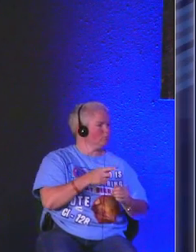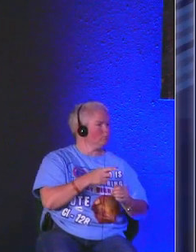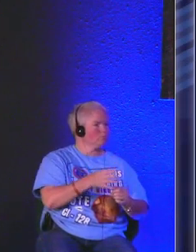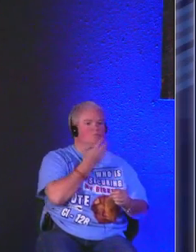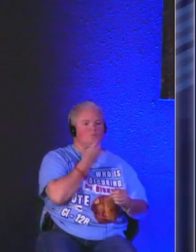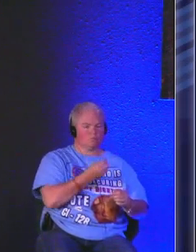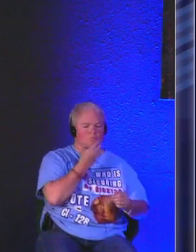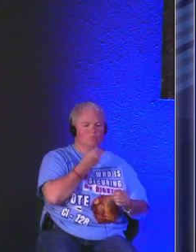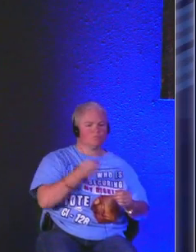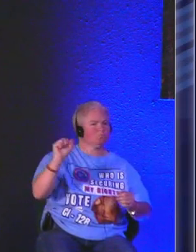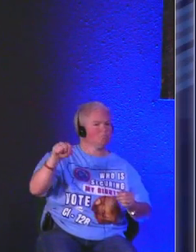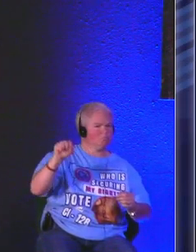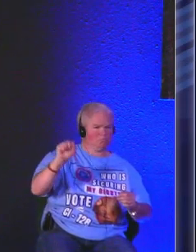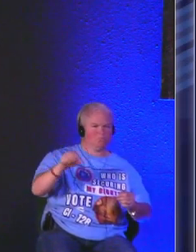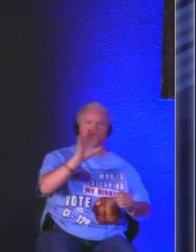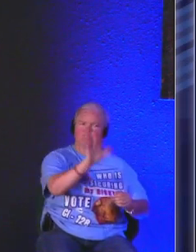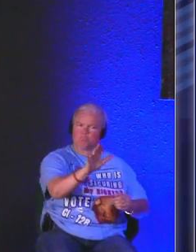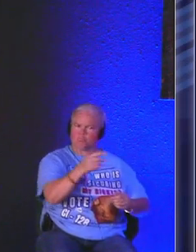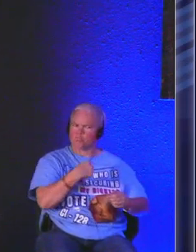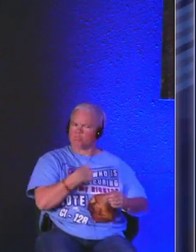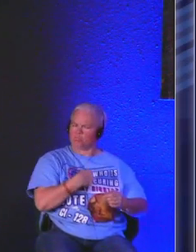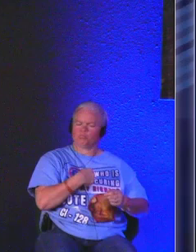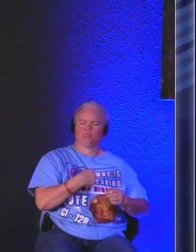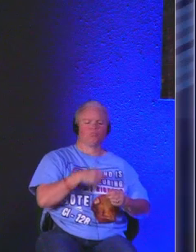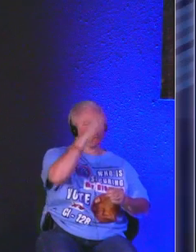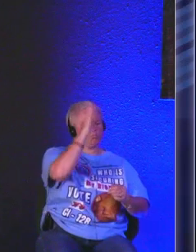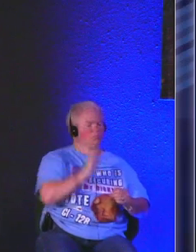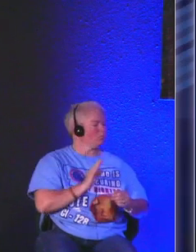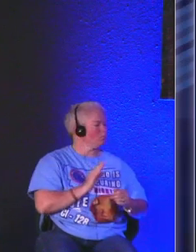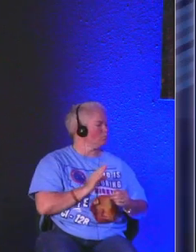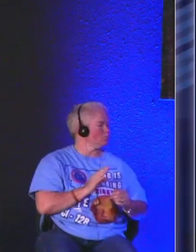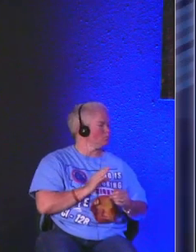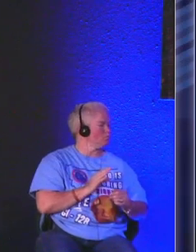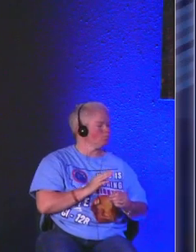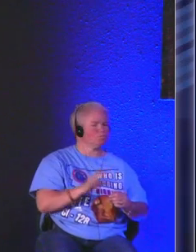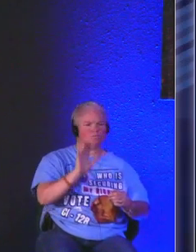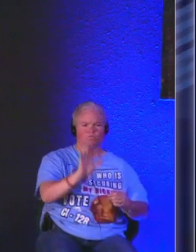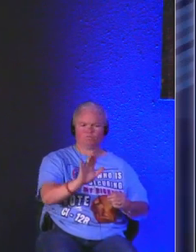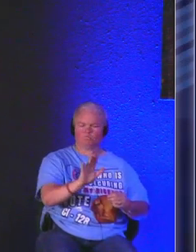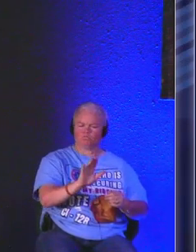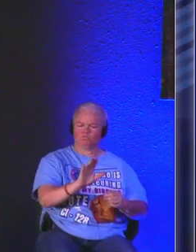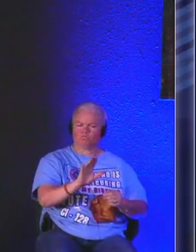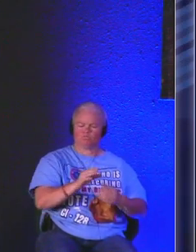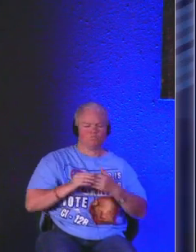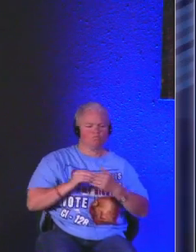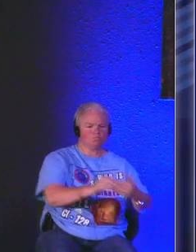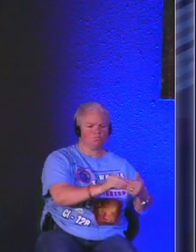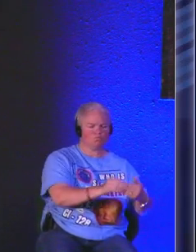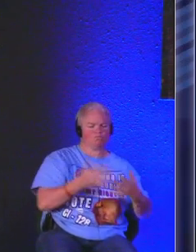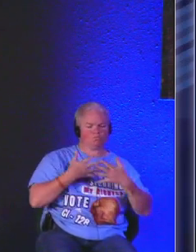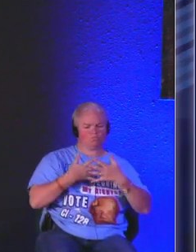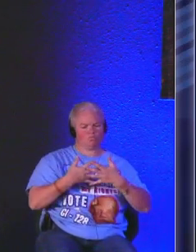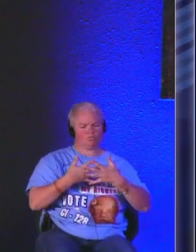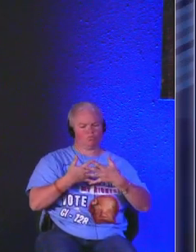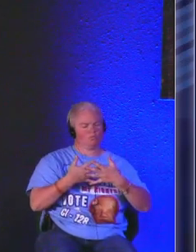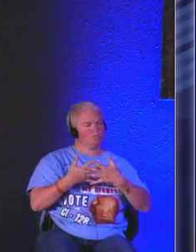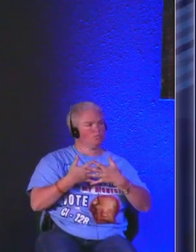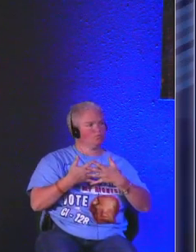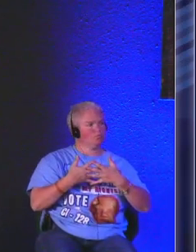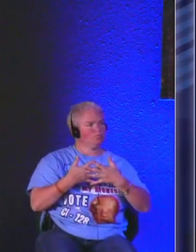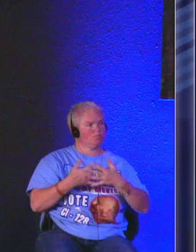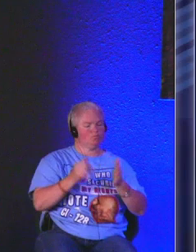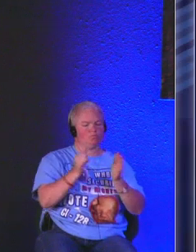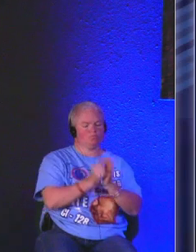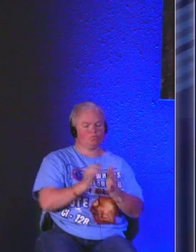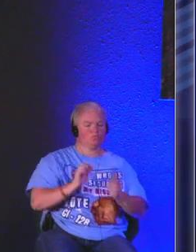Jews must have been going yeah you're our guy you are our guy you are sent to lead us out of bondage and captivity